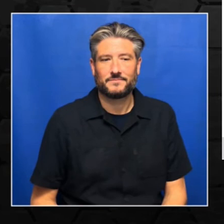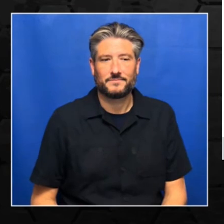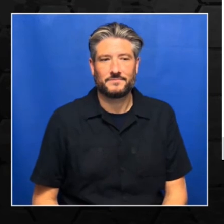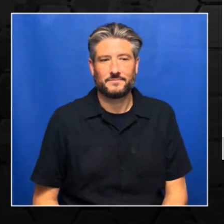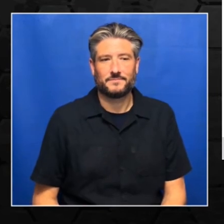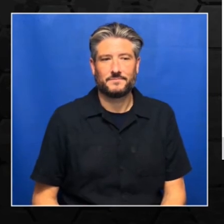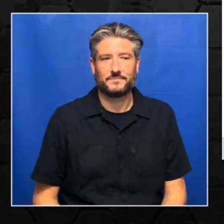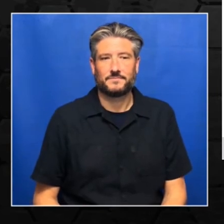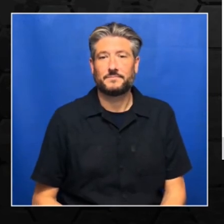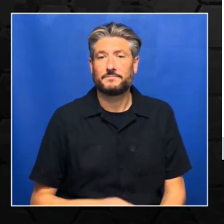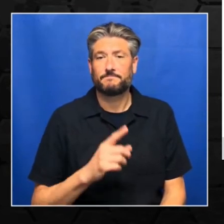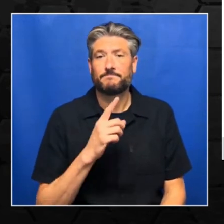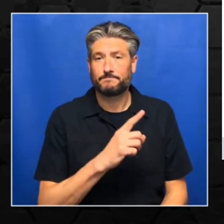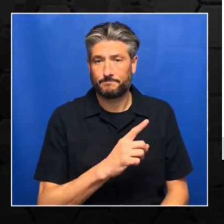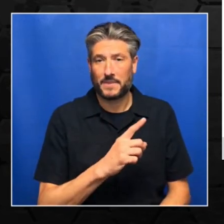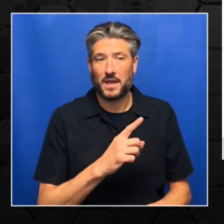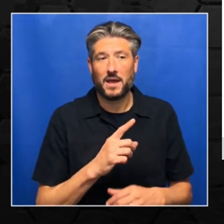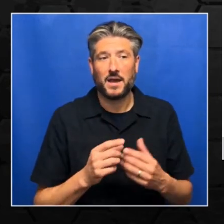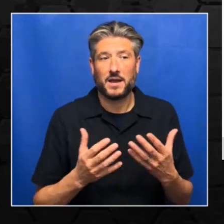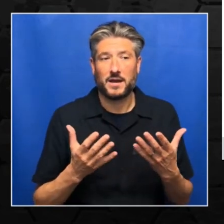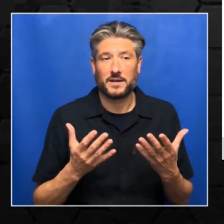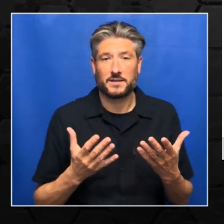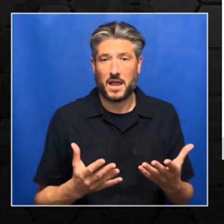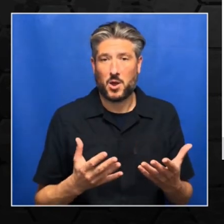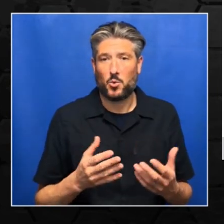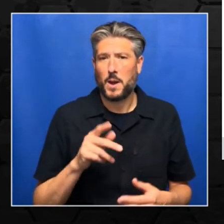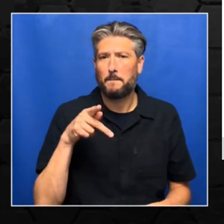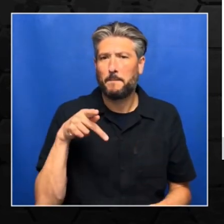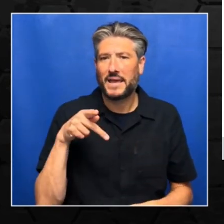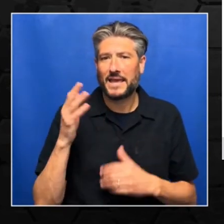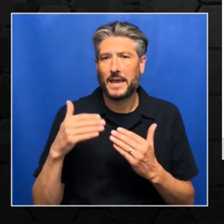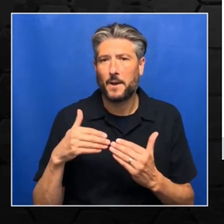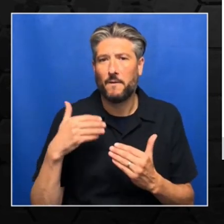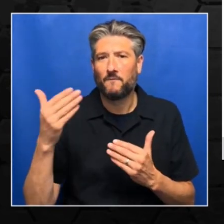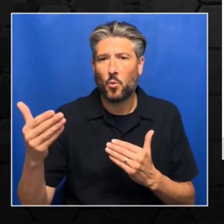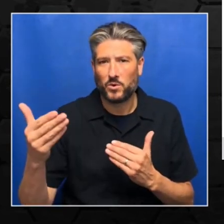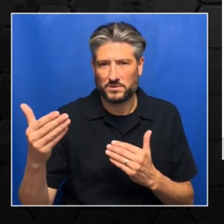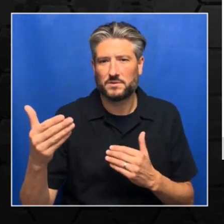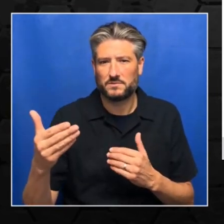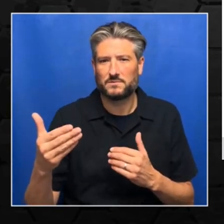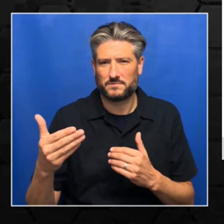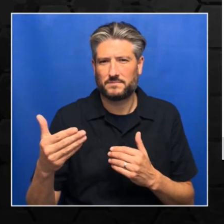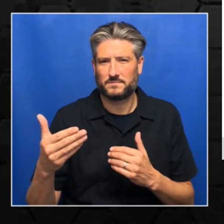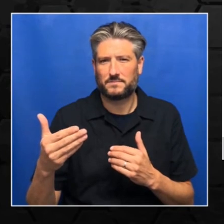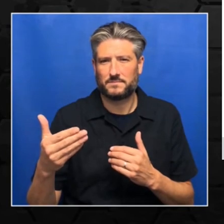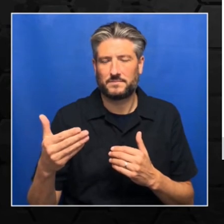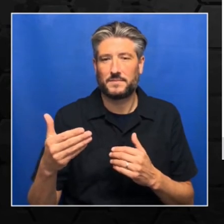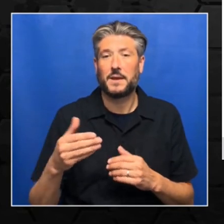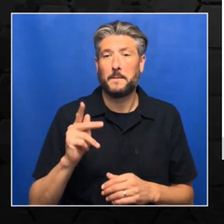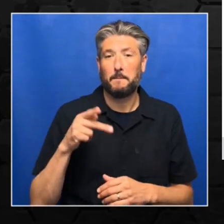perform the feed forward propagation, as I said. So over here, we're going to perform the feed forward.